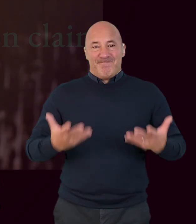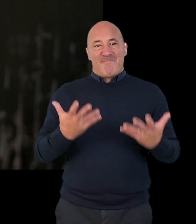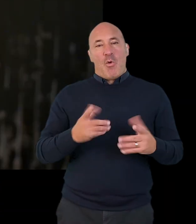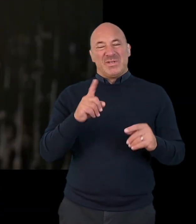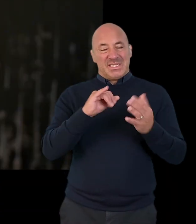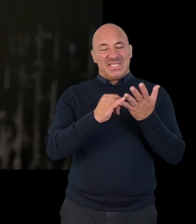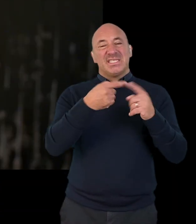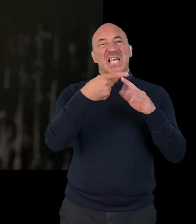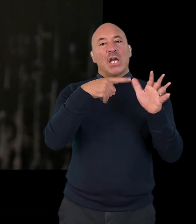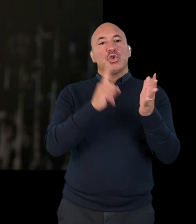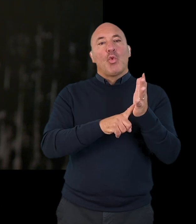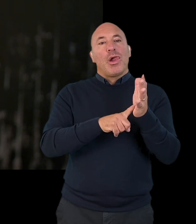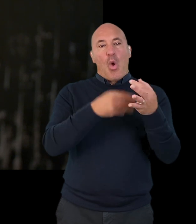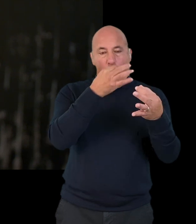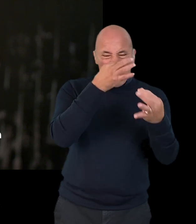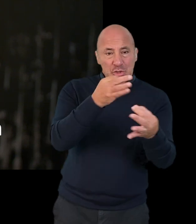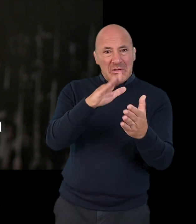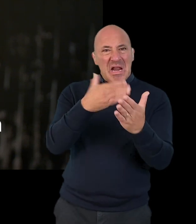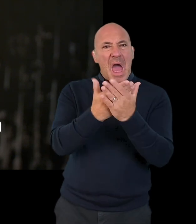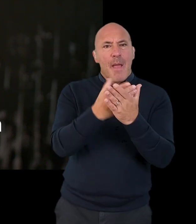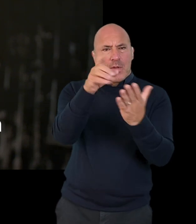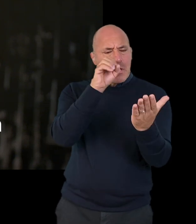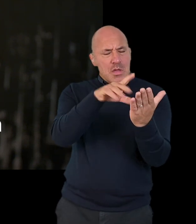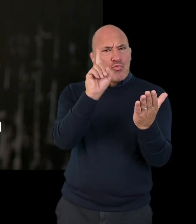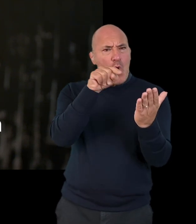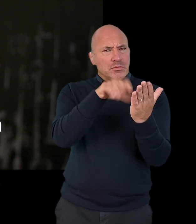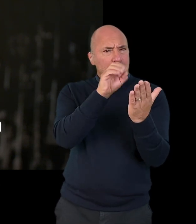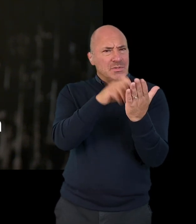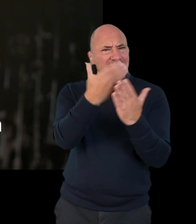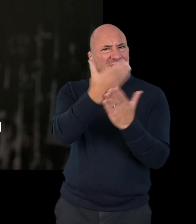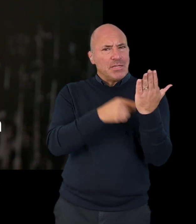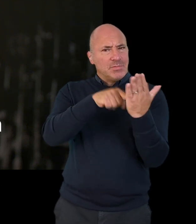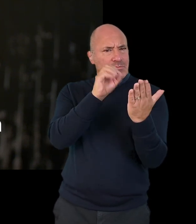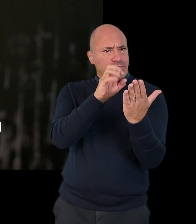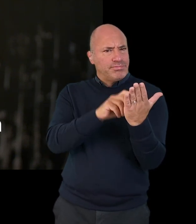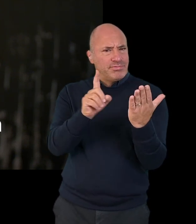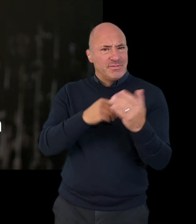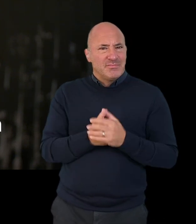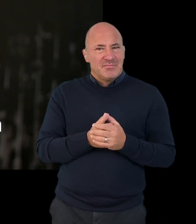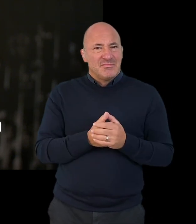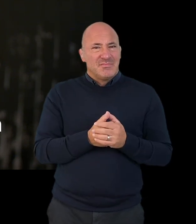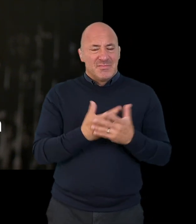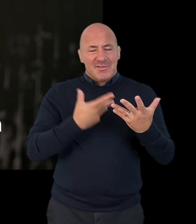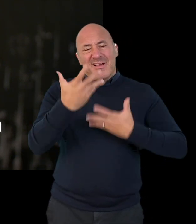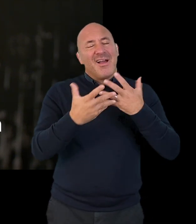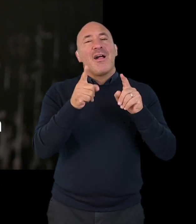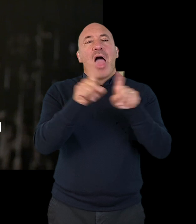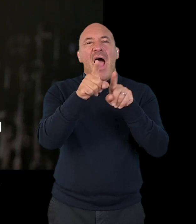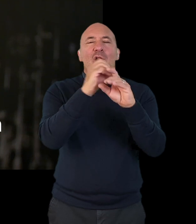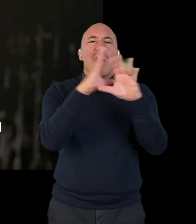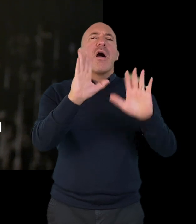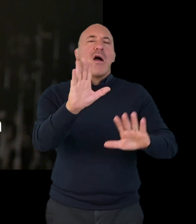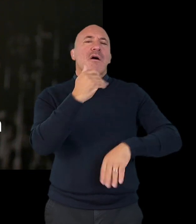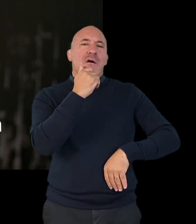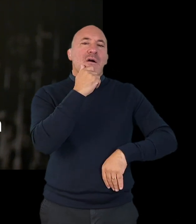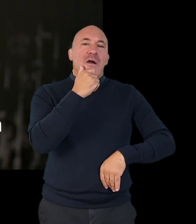Now we're going to look at possible content of your statement in sexual orientation claims. These are just some